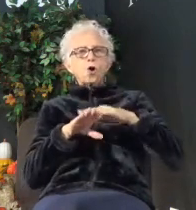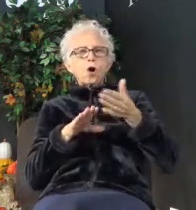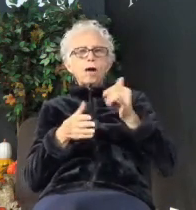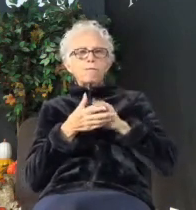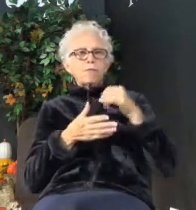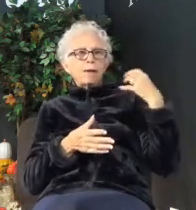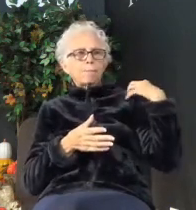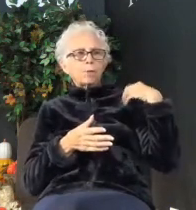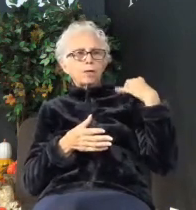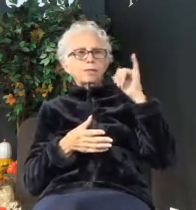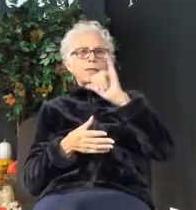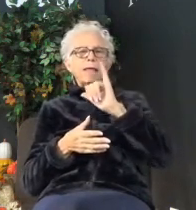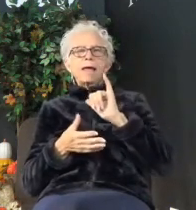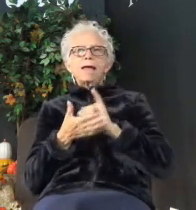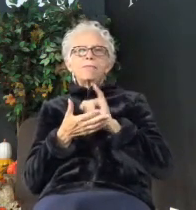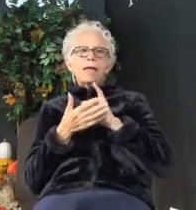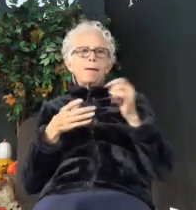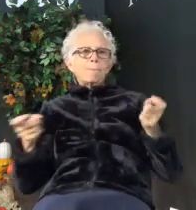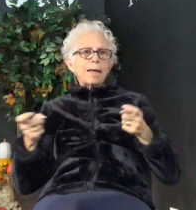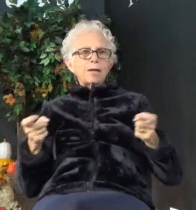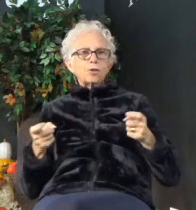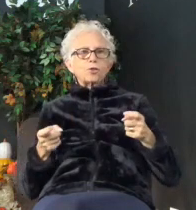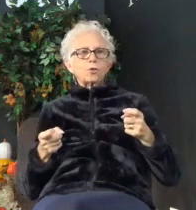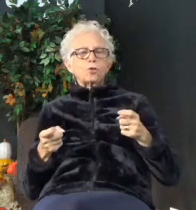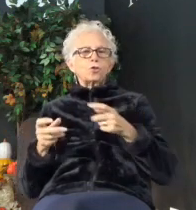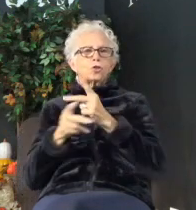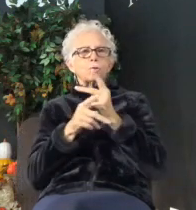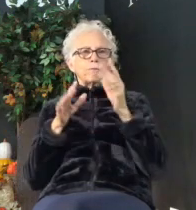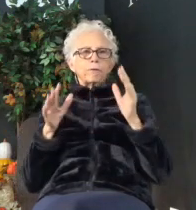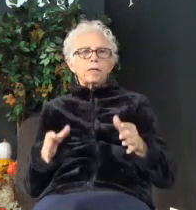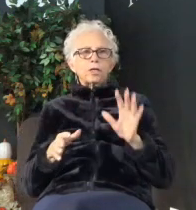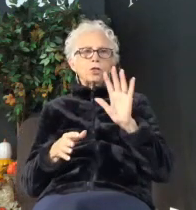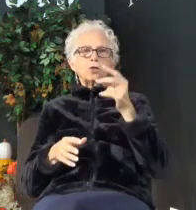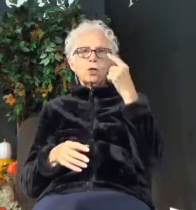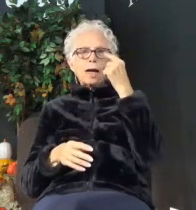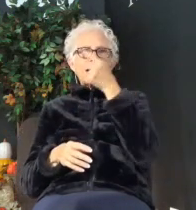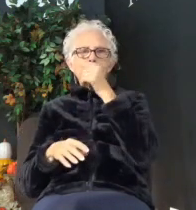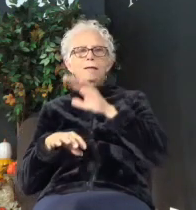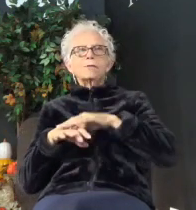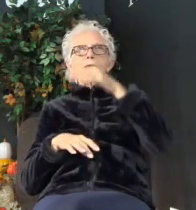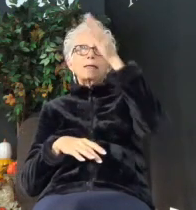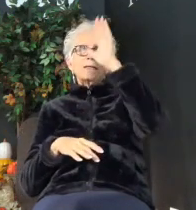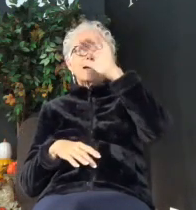manager, that supervisor, and you can put your eyes on God.